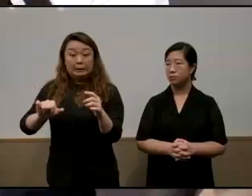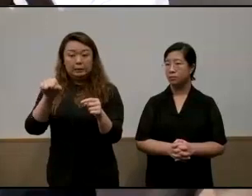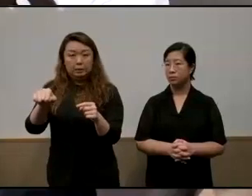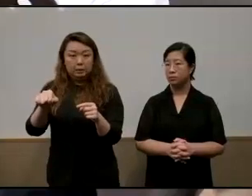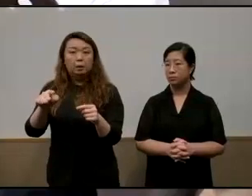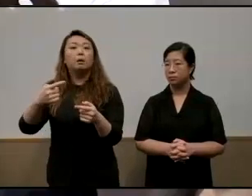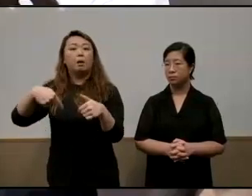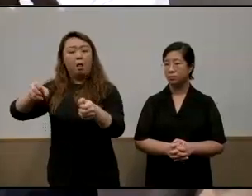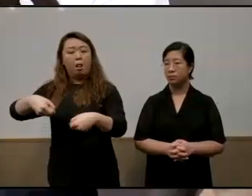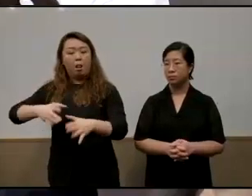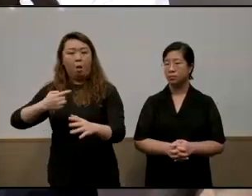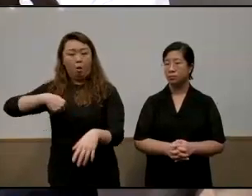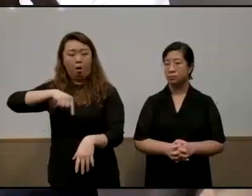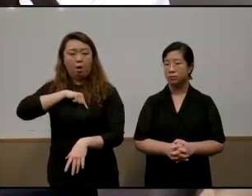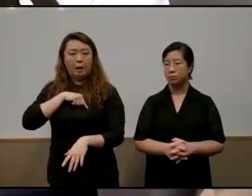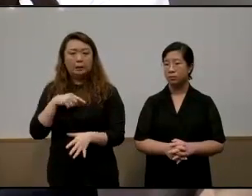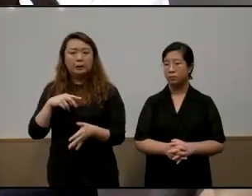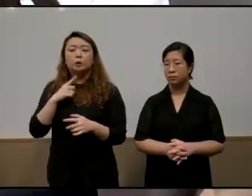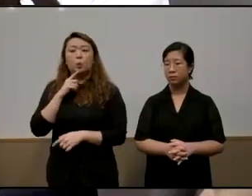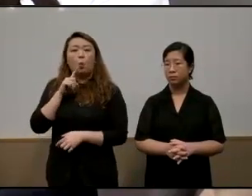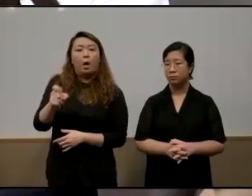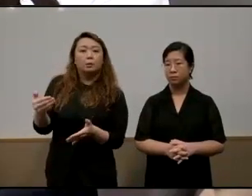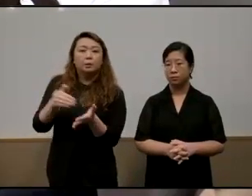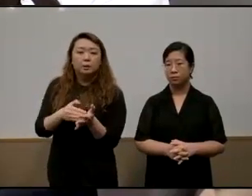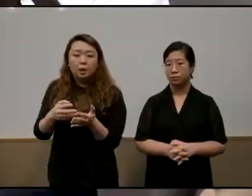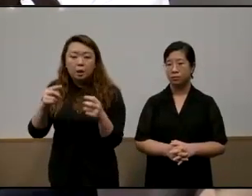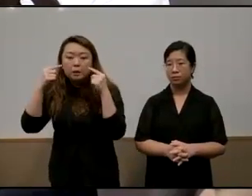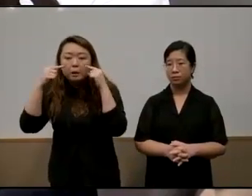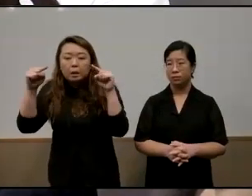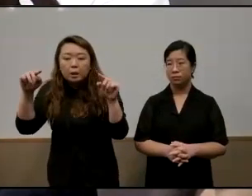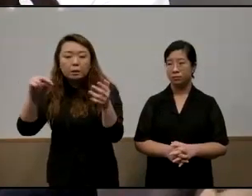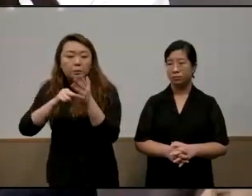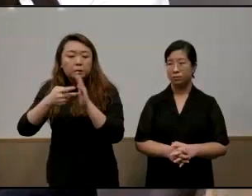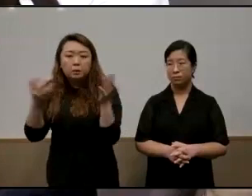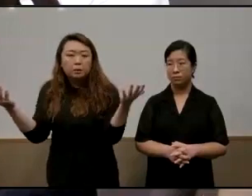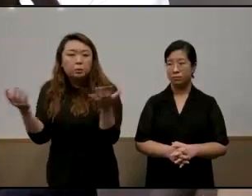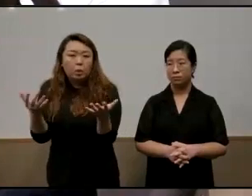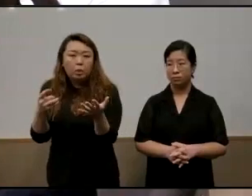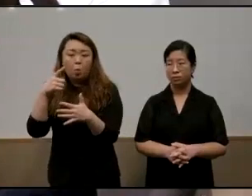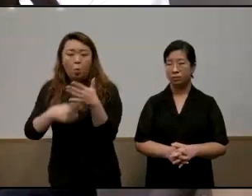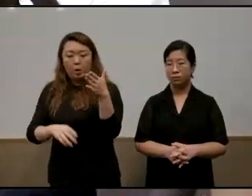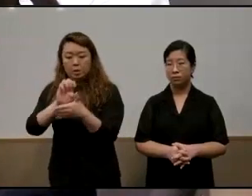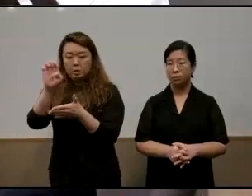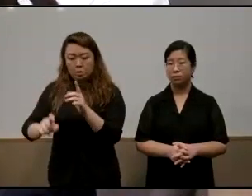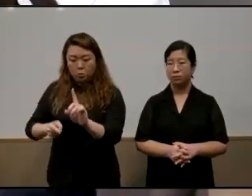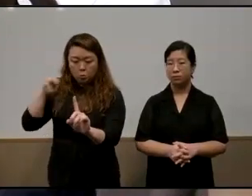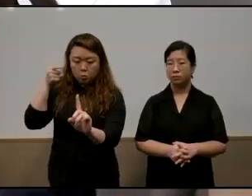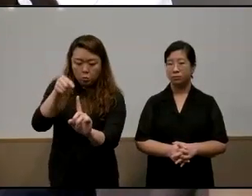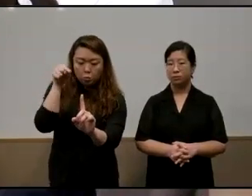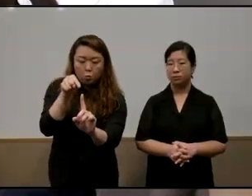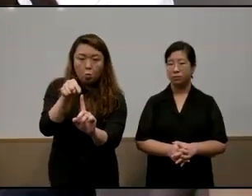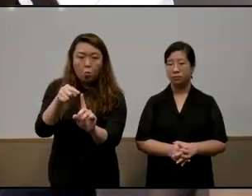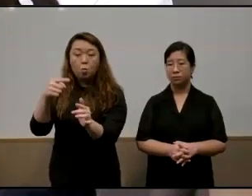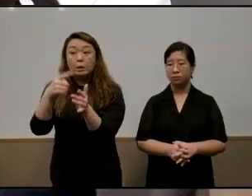us to then redefine the question of success right what is then the end goal that parents from